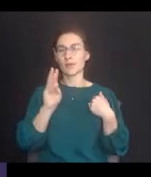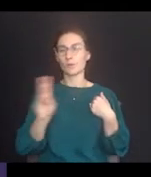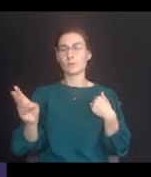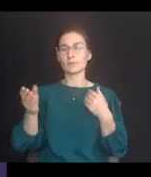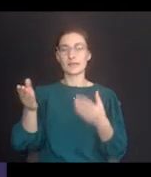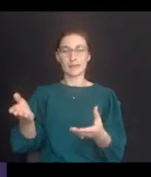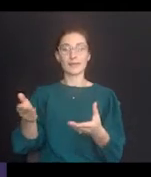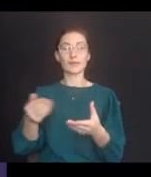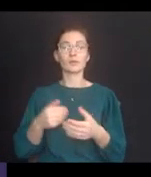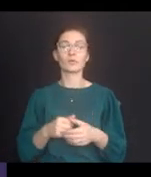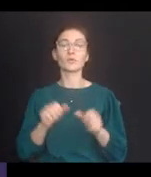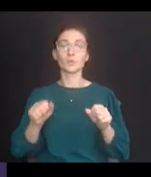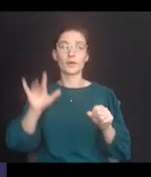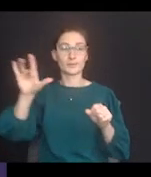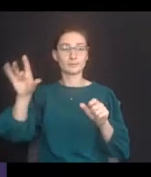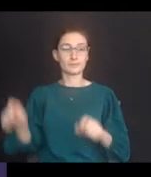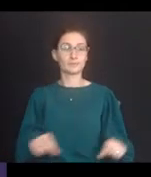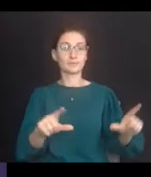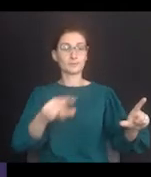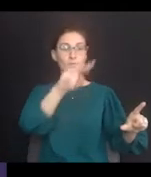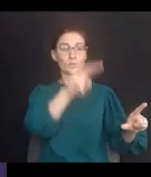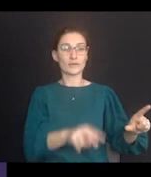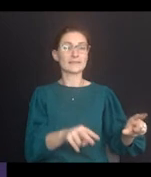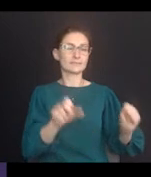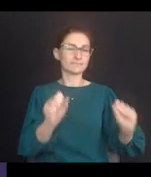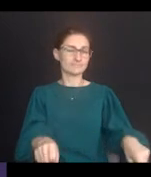that I have provided the link to here.